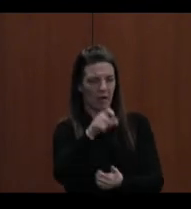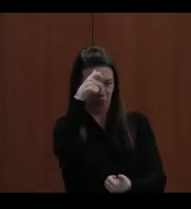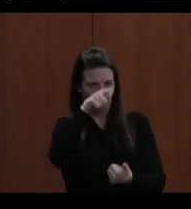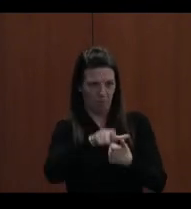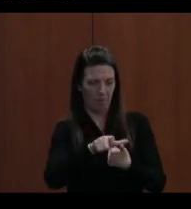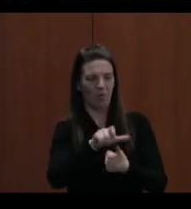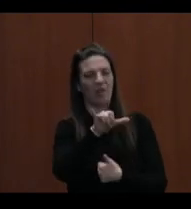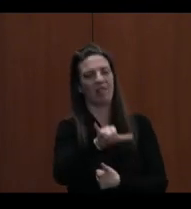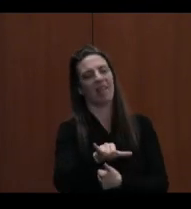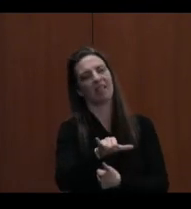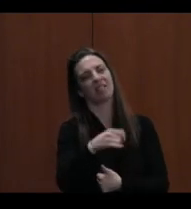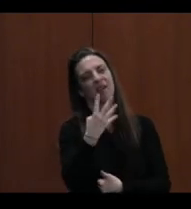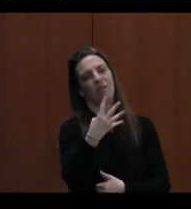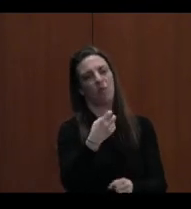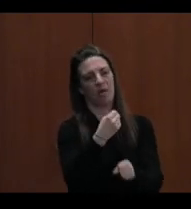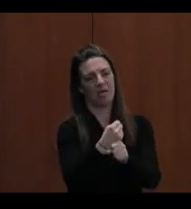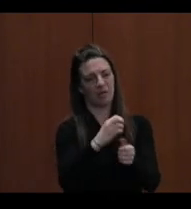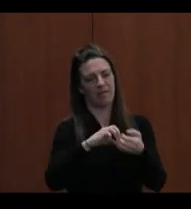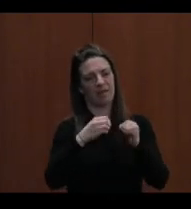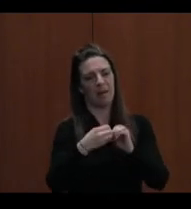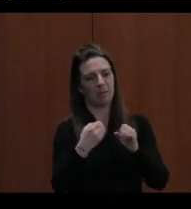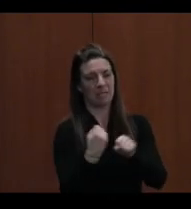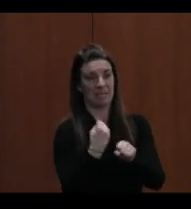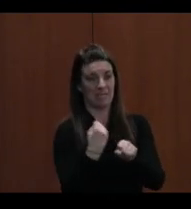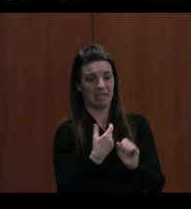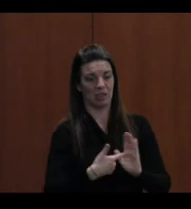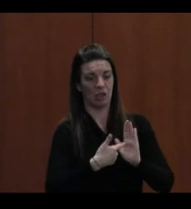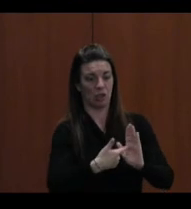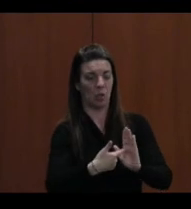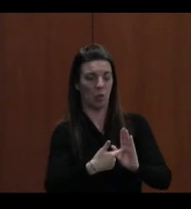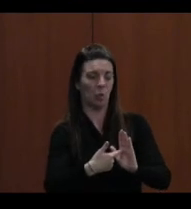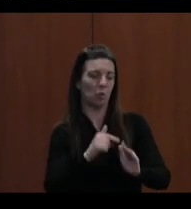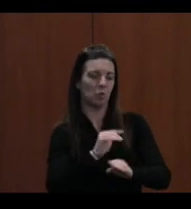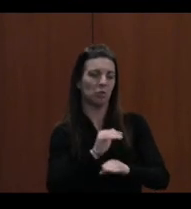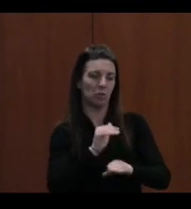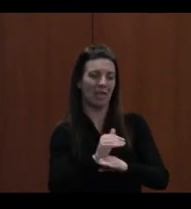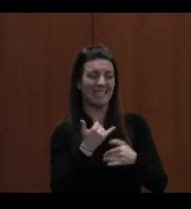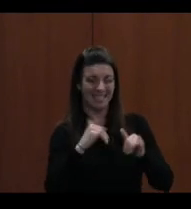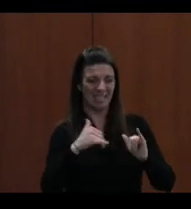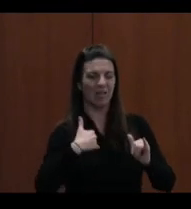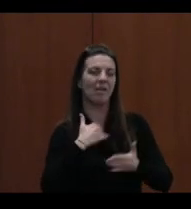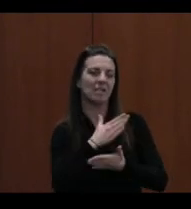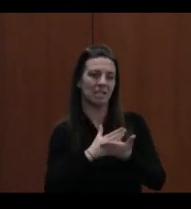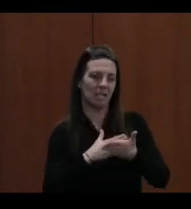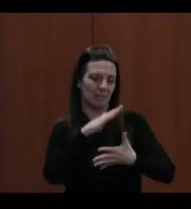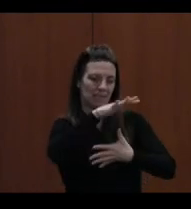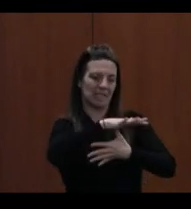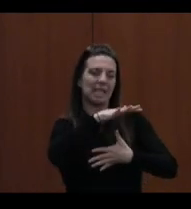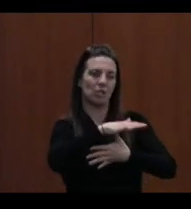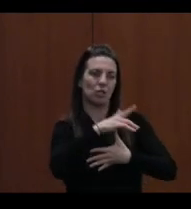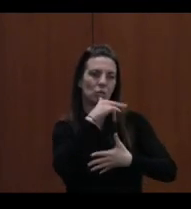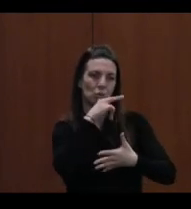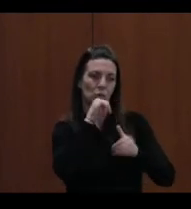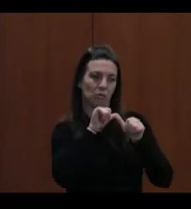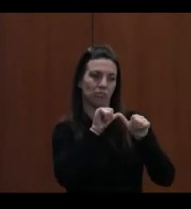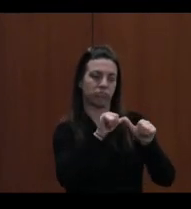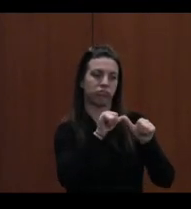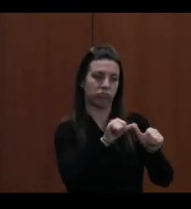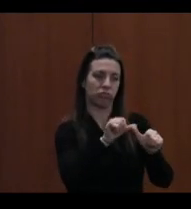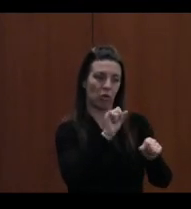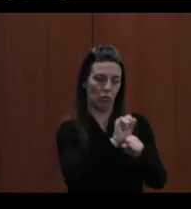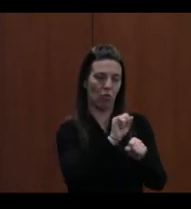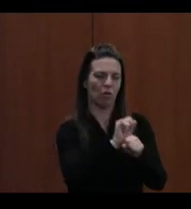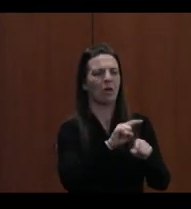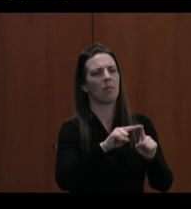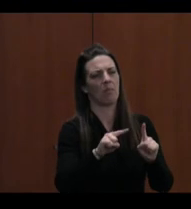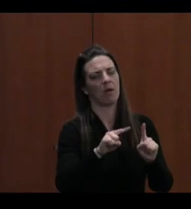-year statistics tonight. We do have some seniors that are still finishing and working toward their diploma, but they're currently in their fifth